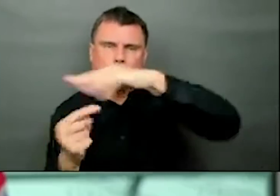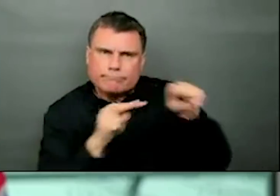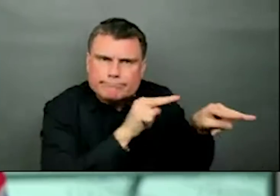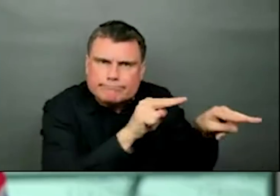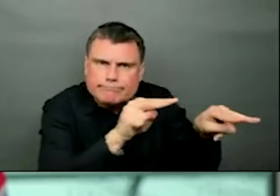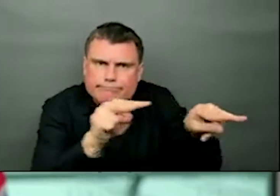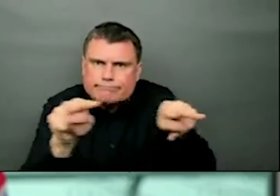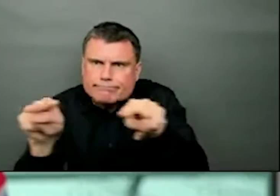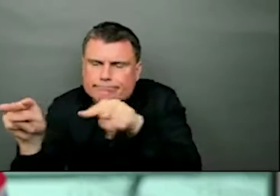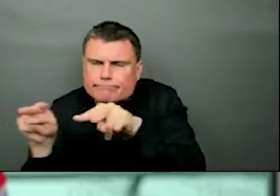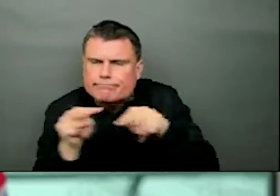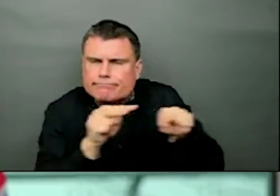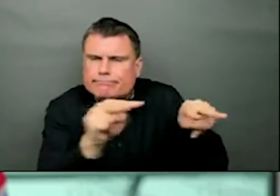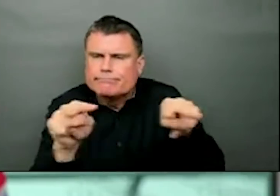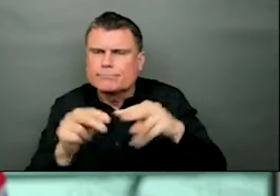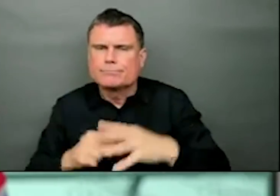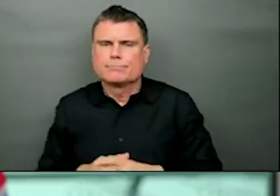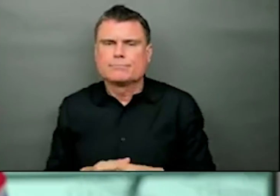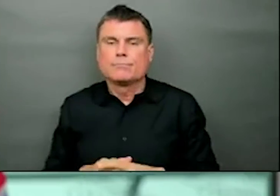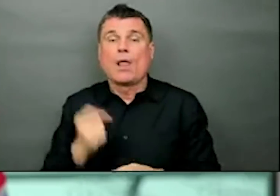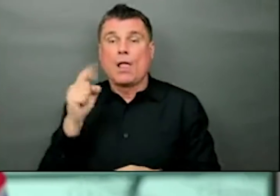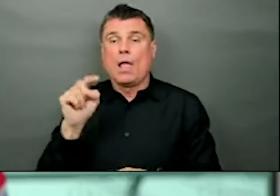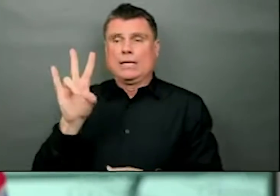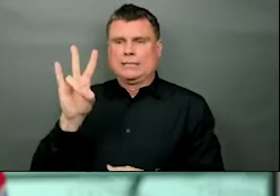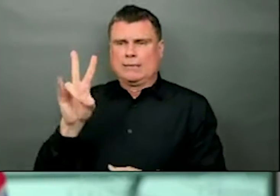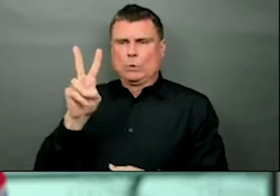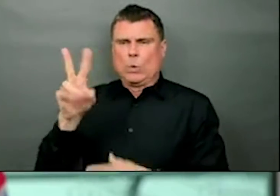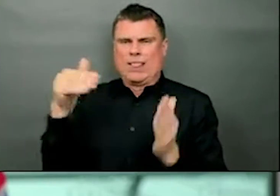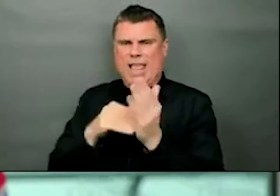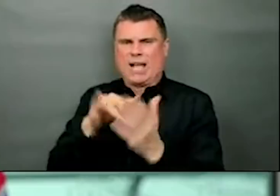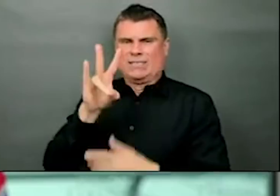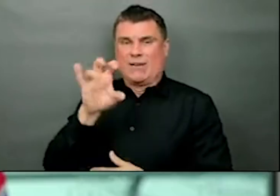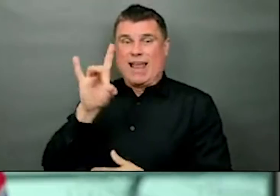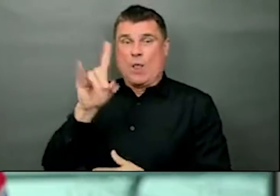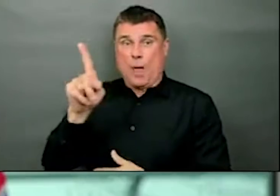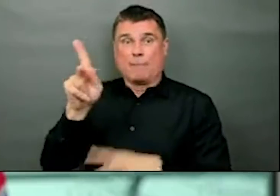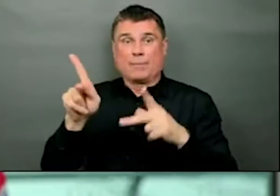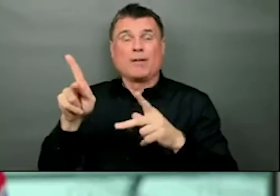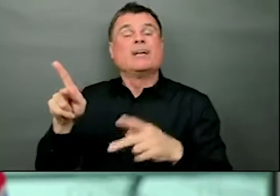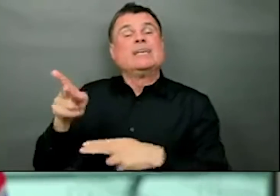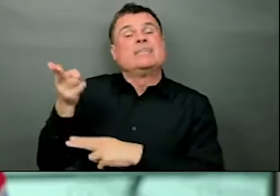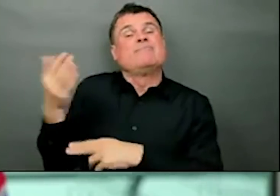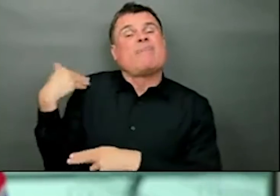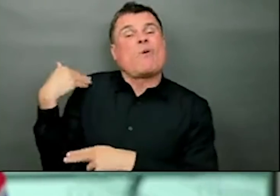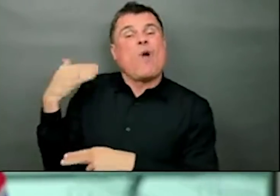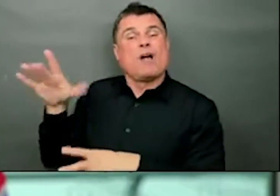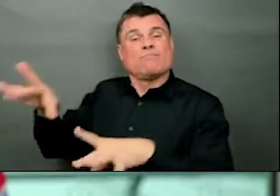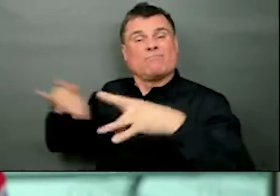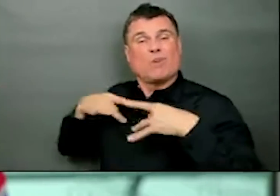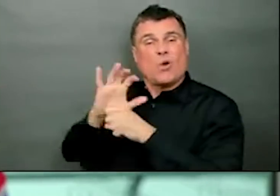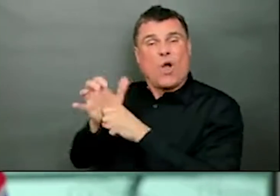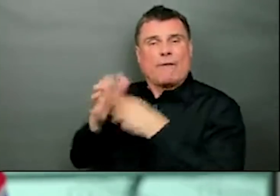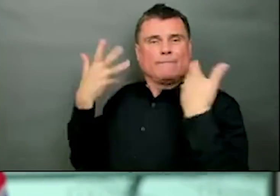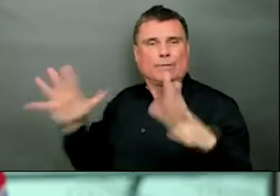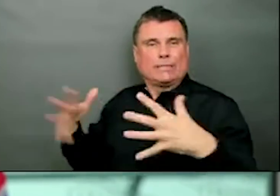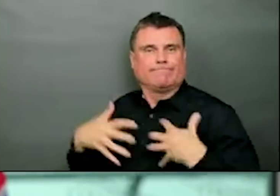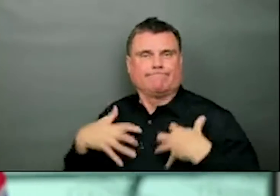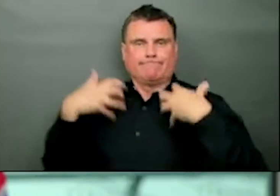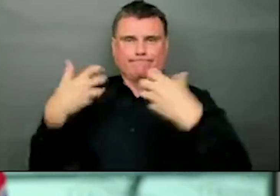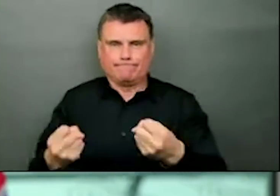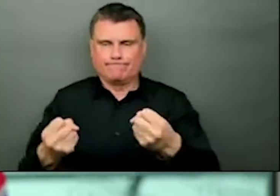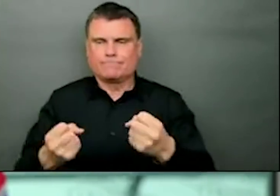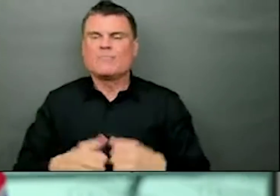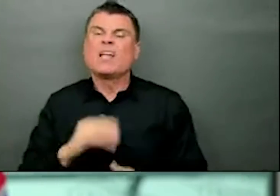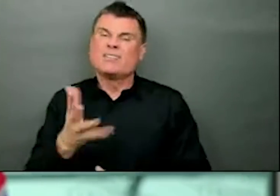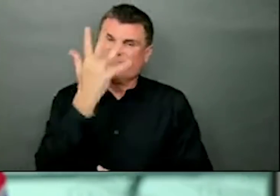,781 people who are fully recovered. Tragically, over the last day, we